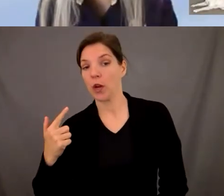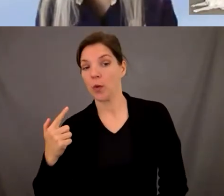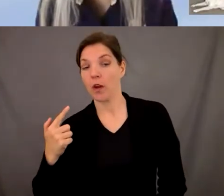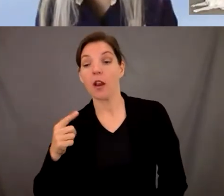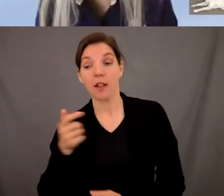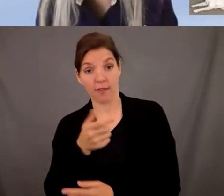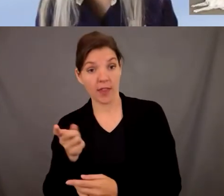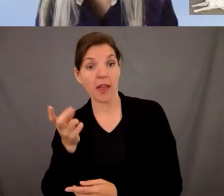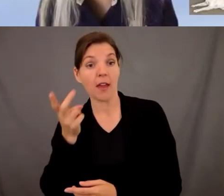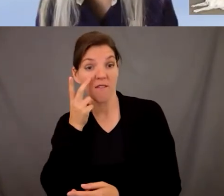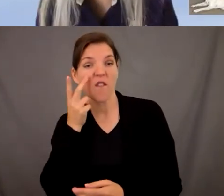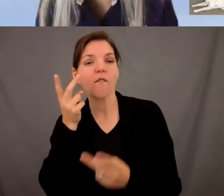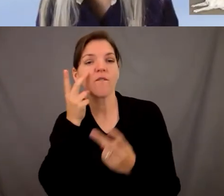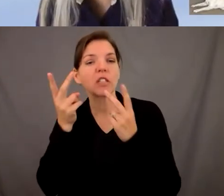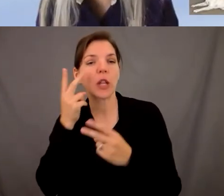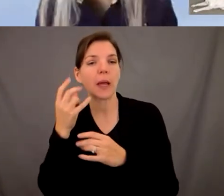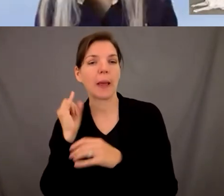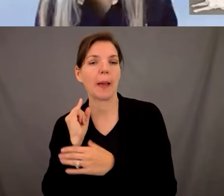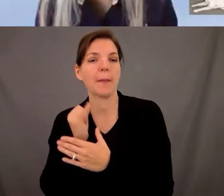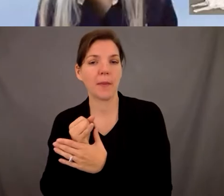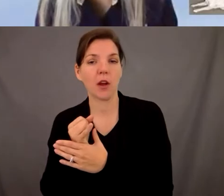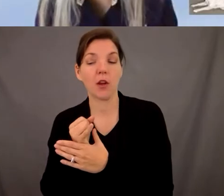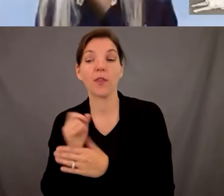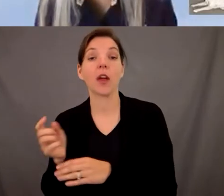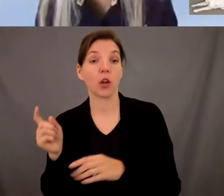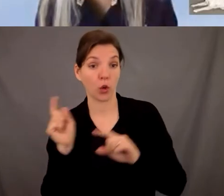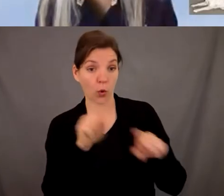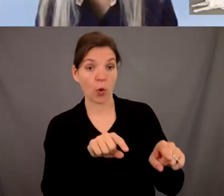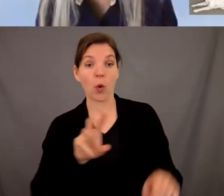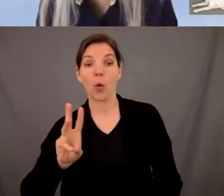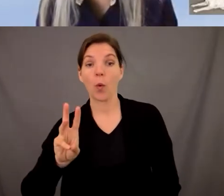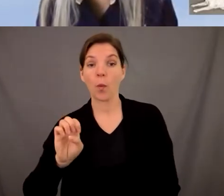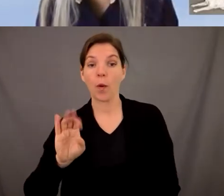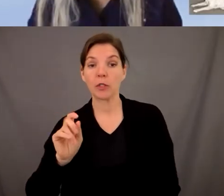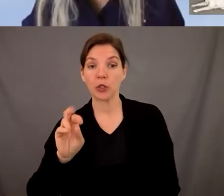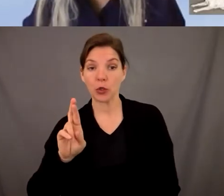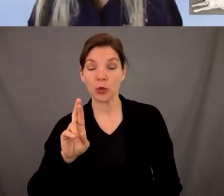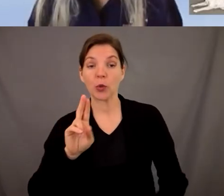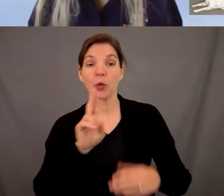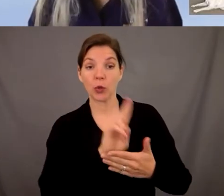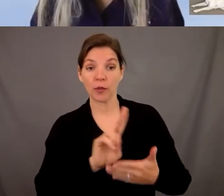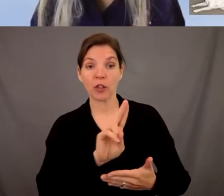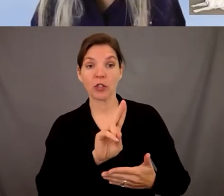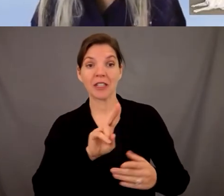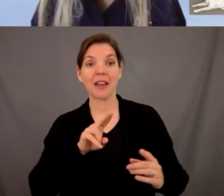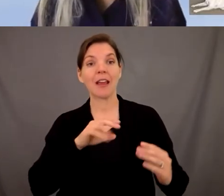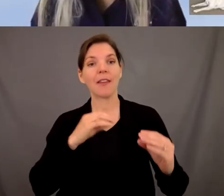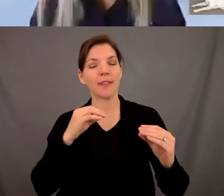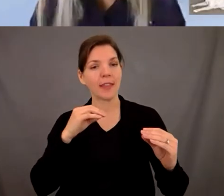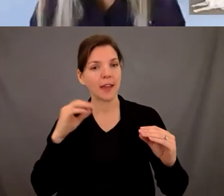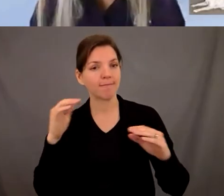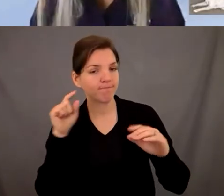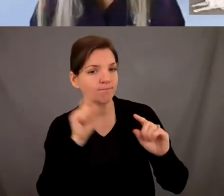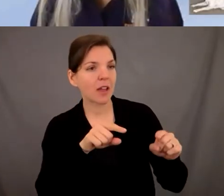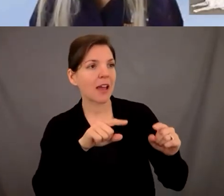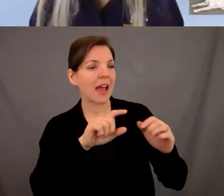impaired so they move into webster university um and then they they learn for three weeks how to how to get get taken care of